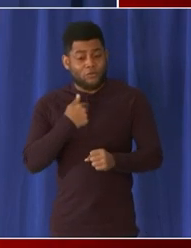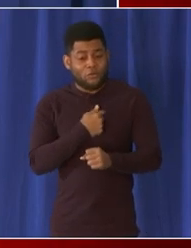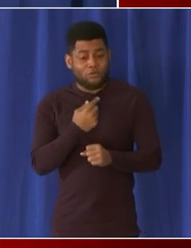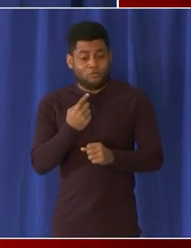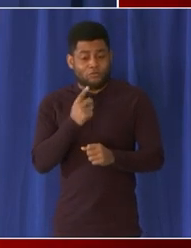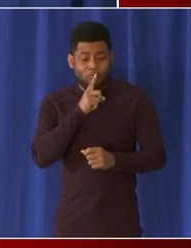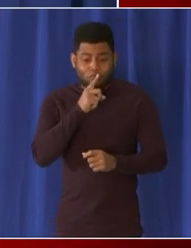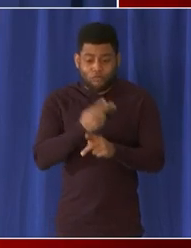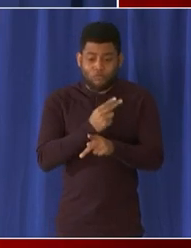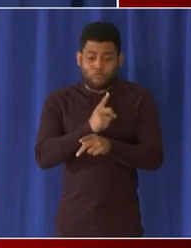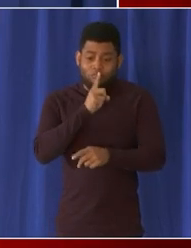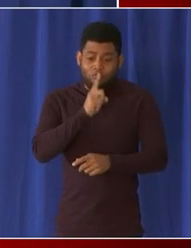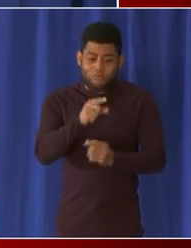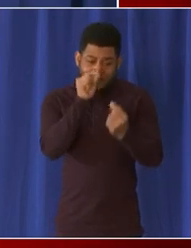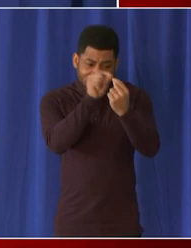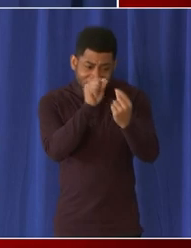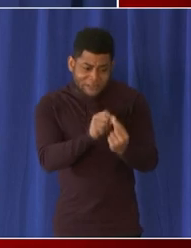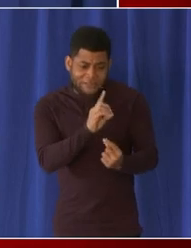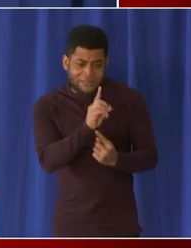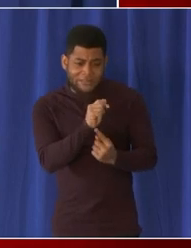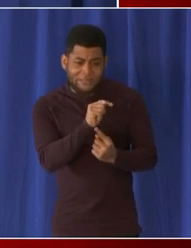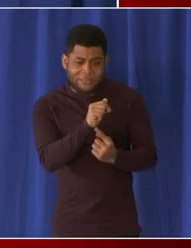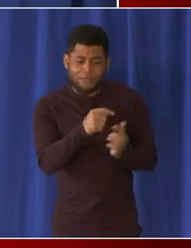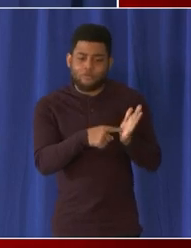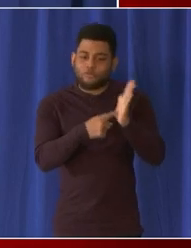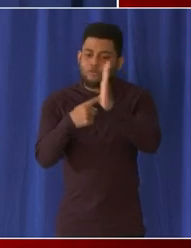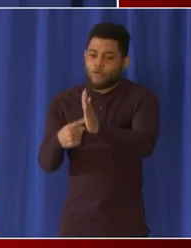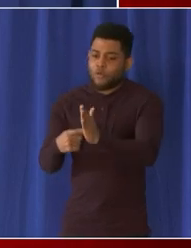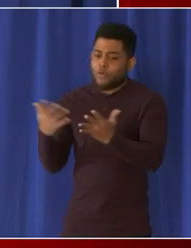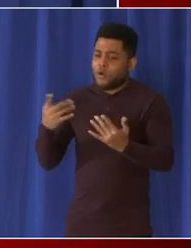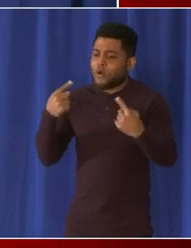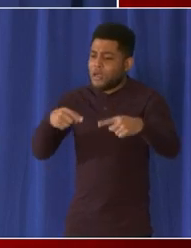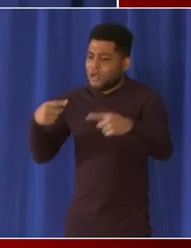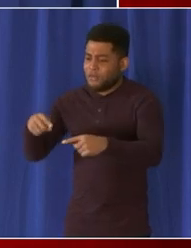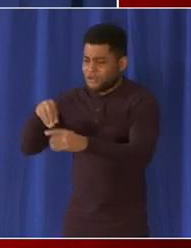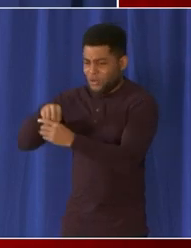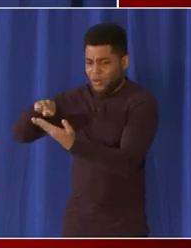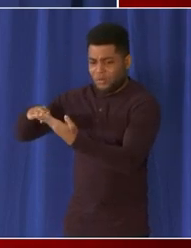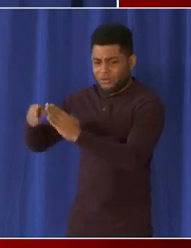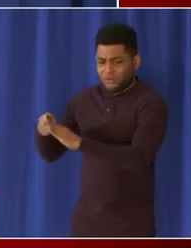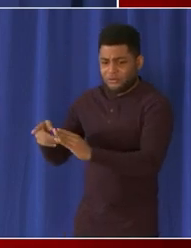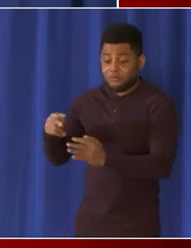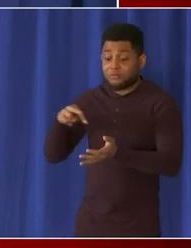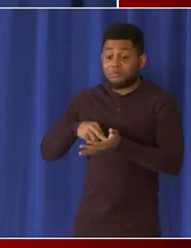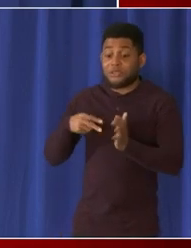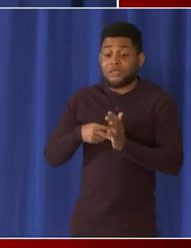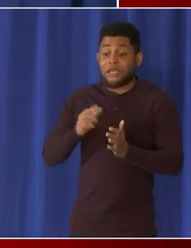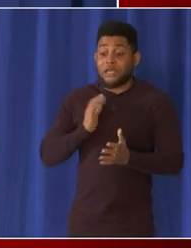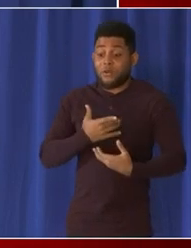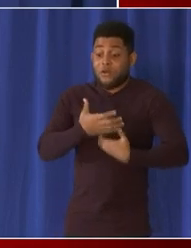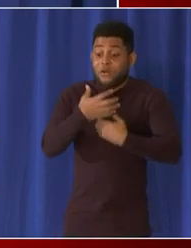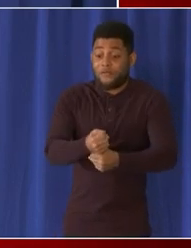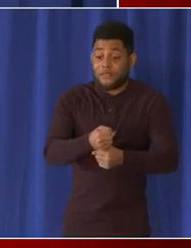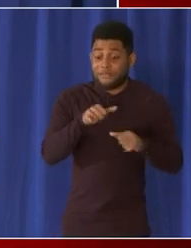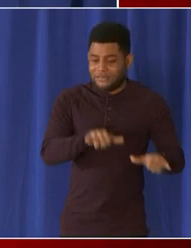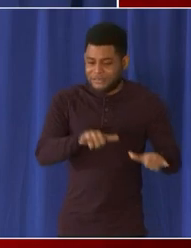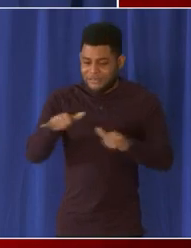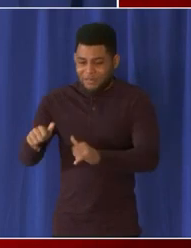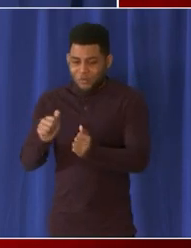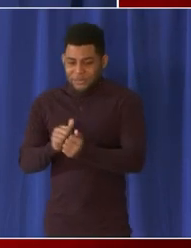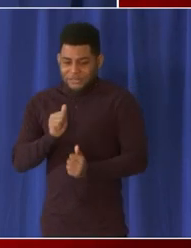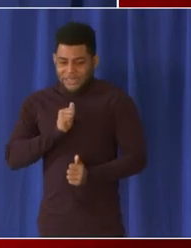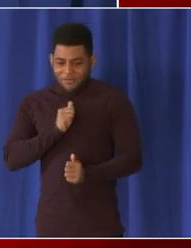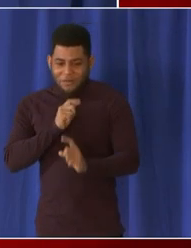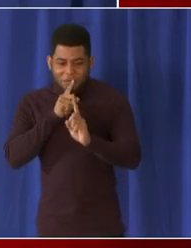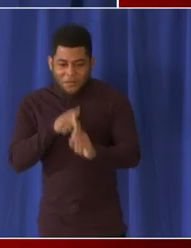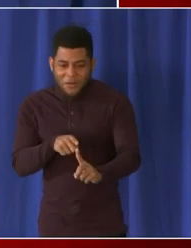accurate data that's reflective of what's going on in the community we don't have that necessarily confidence in self-reported data i appreciate that and then for